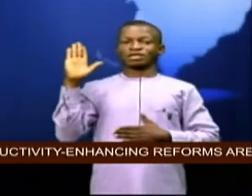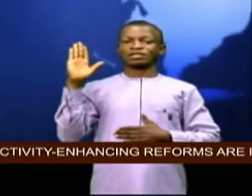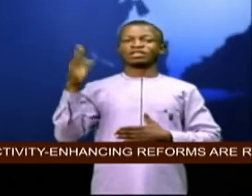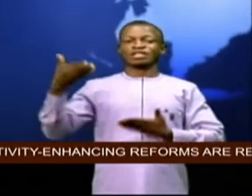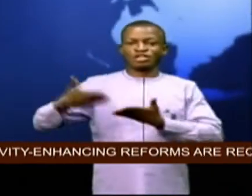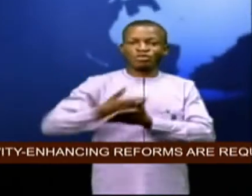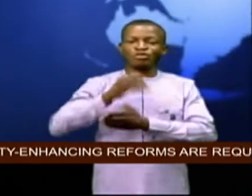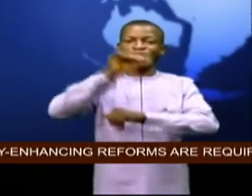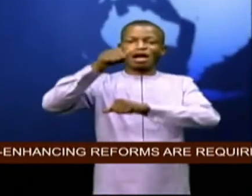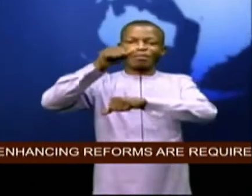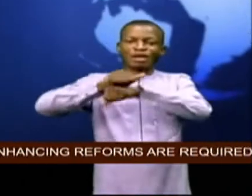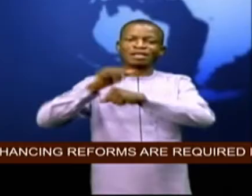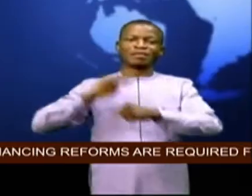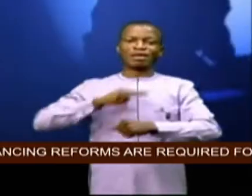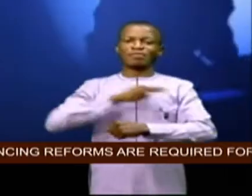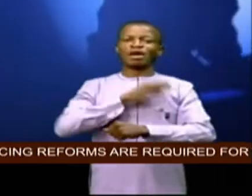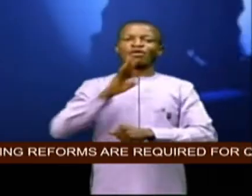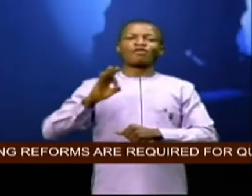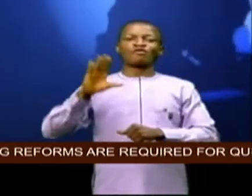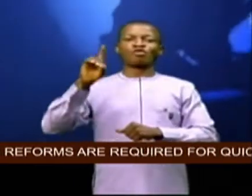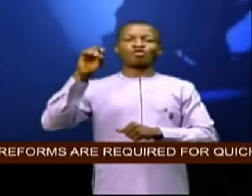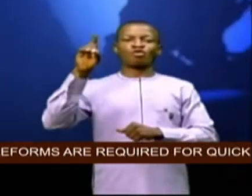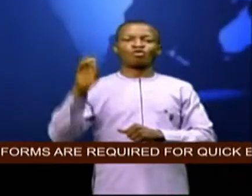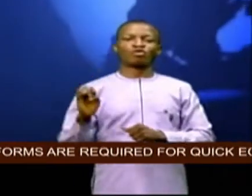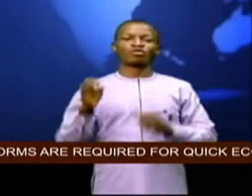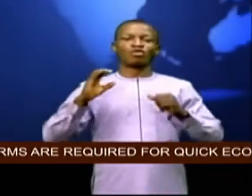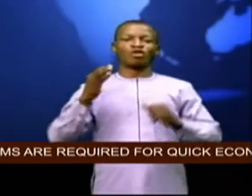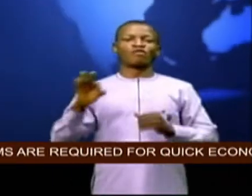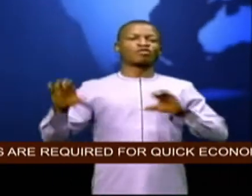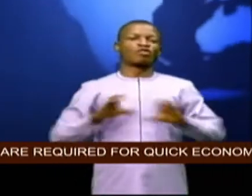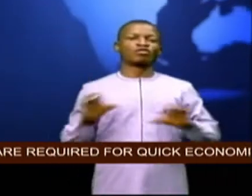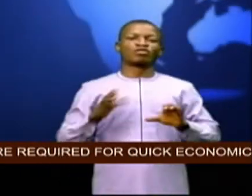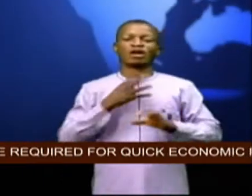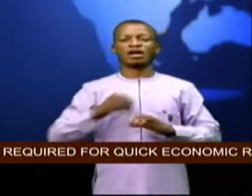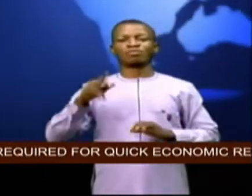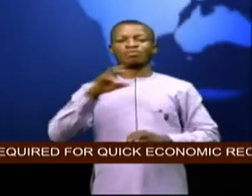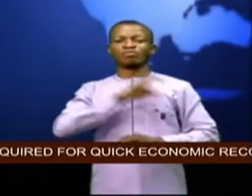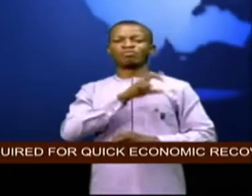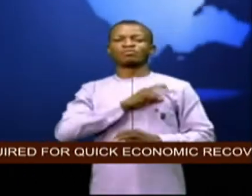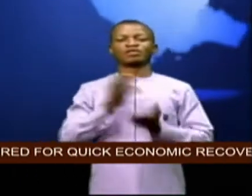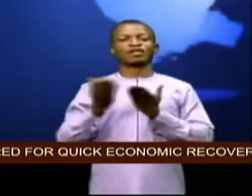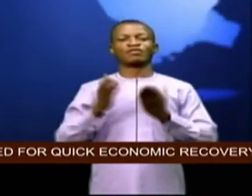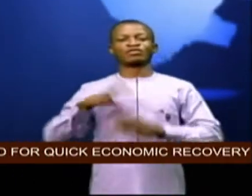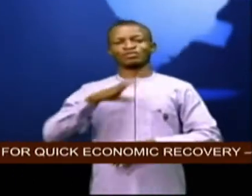appointed members of code of conduct bureau and public service police service commission